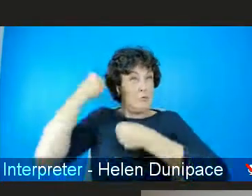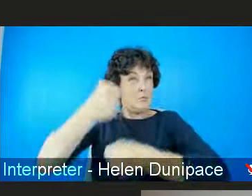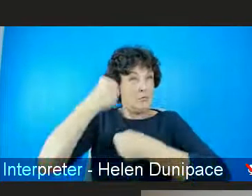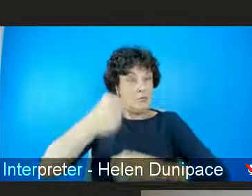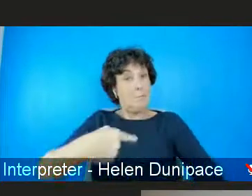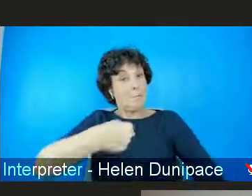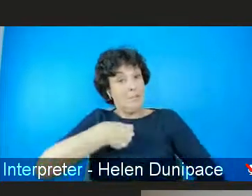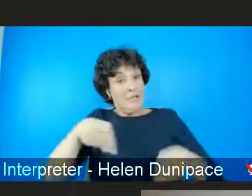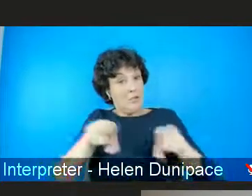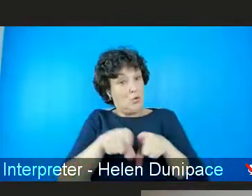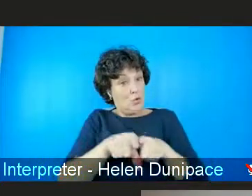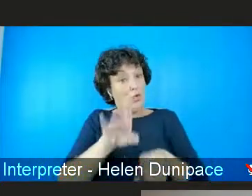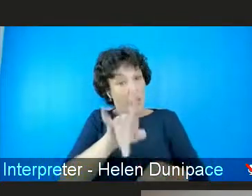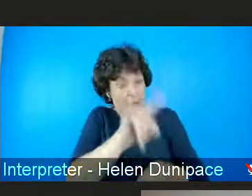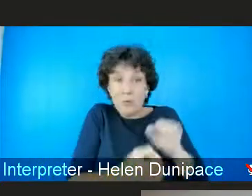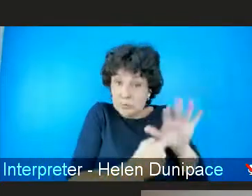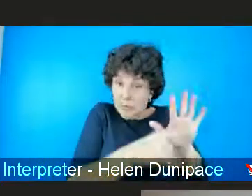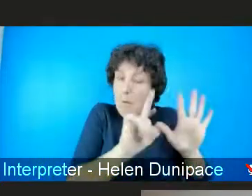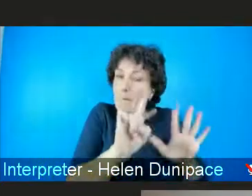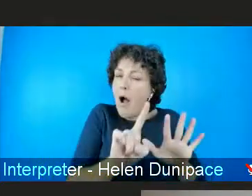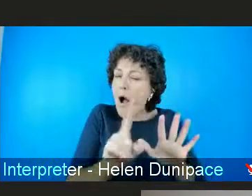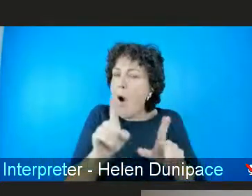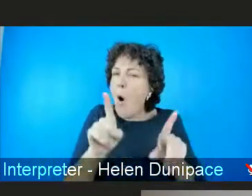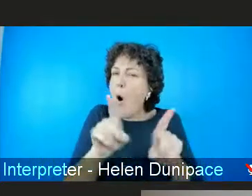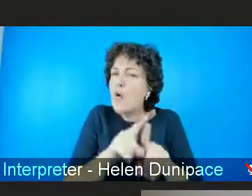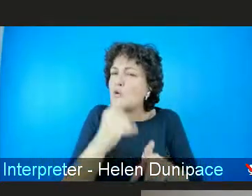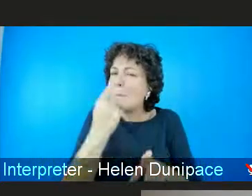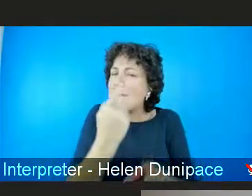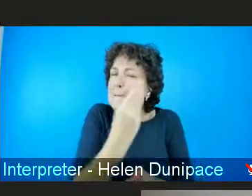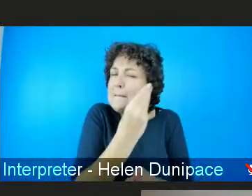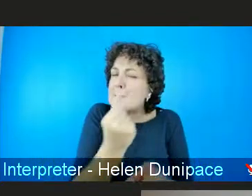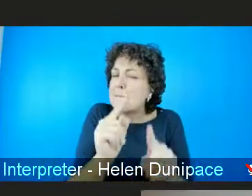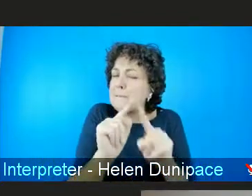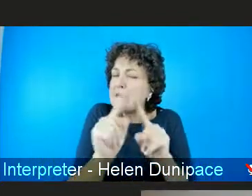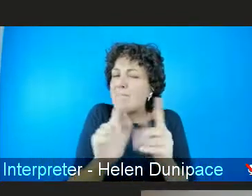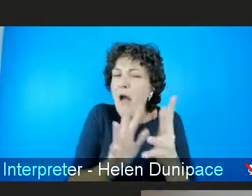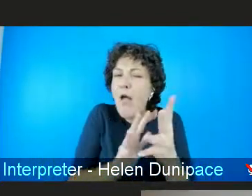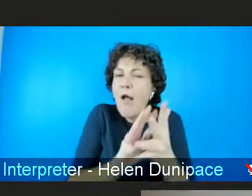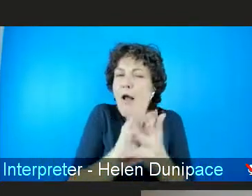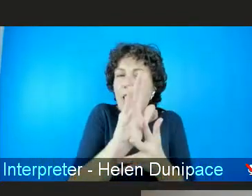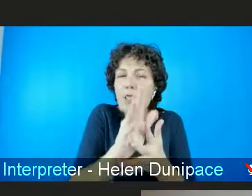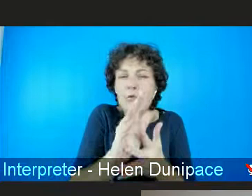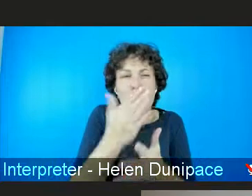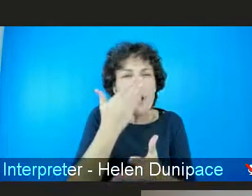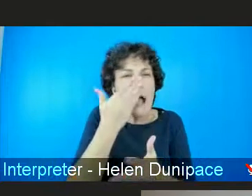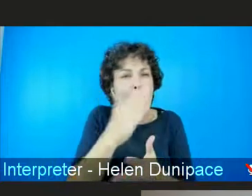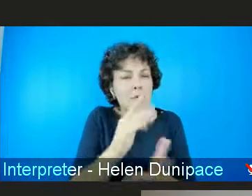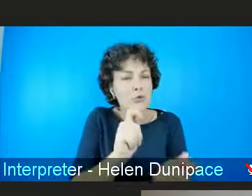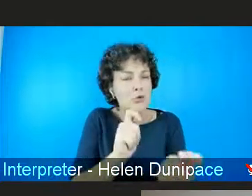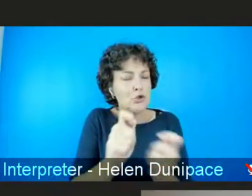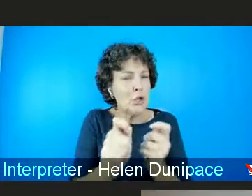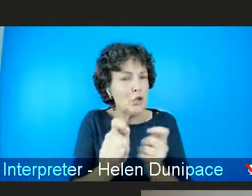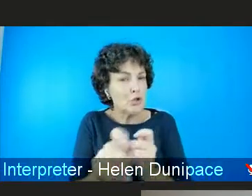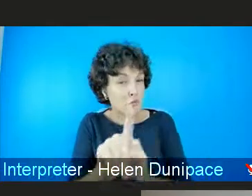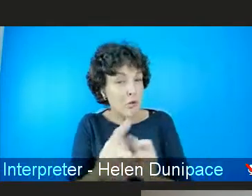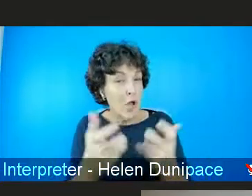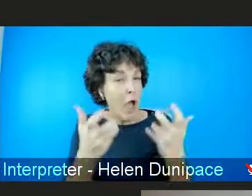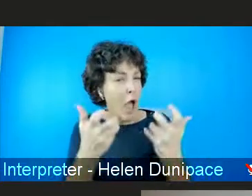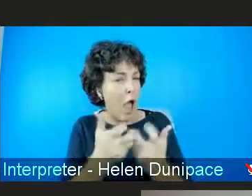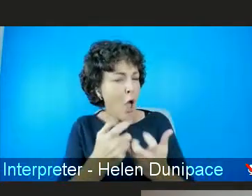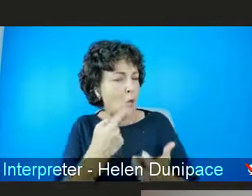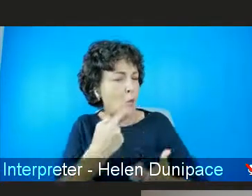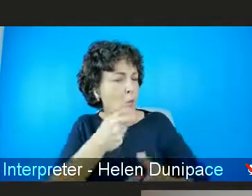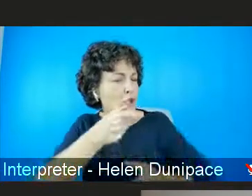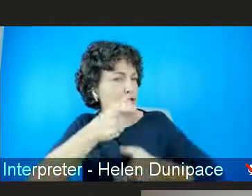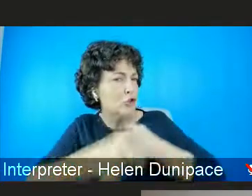There have been some important cultural shifts in the way that we talk about men's violence against women